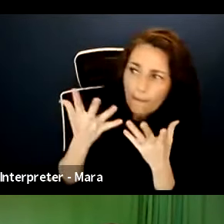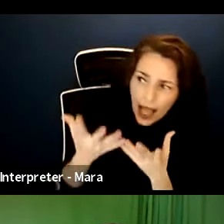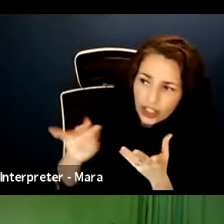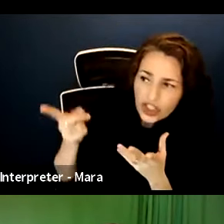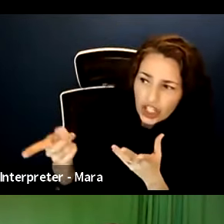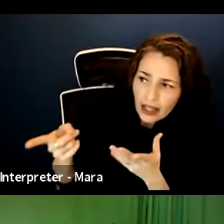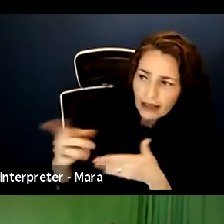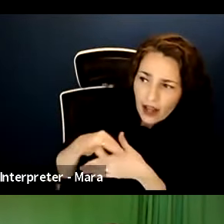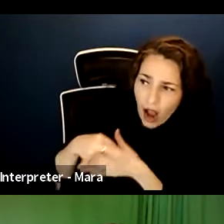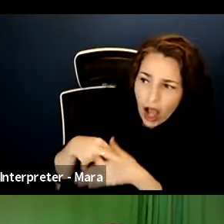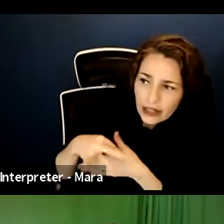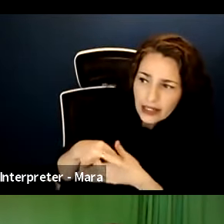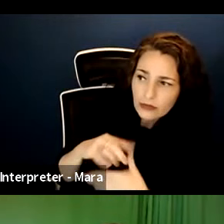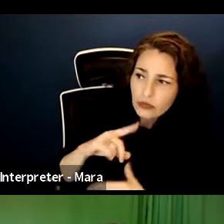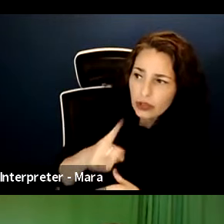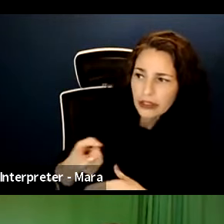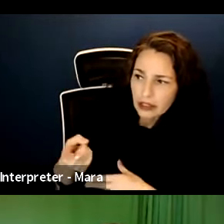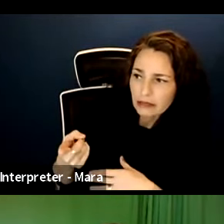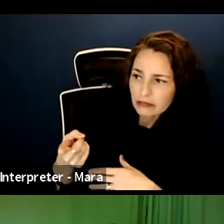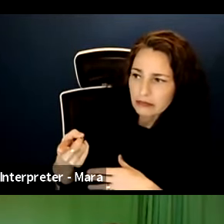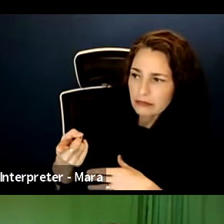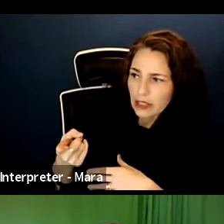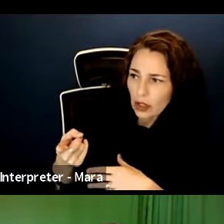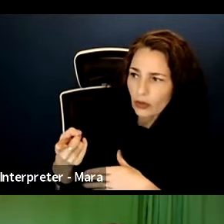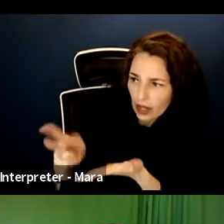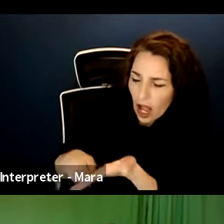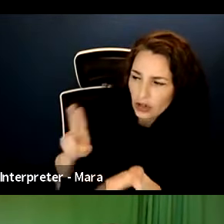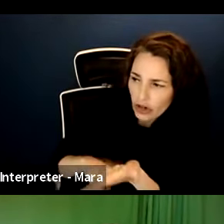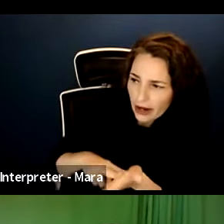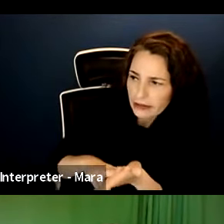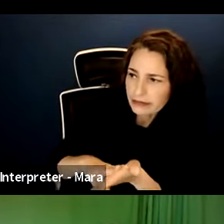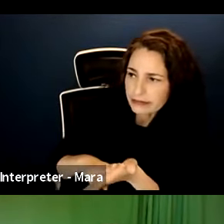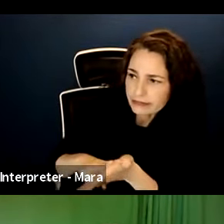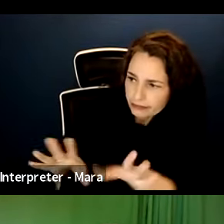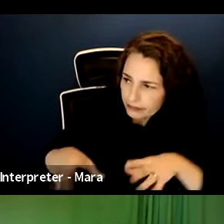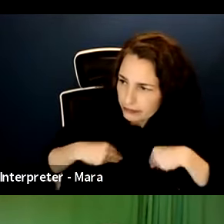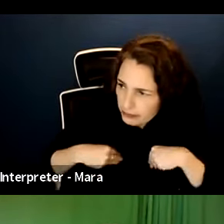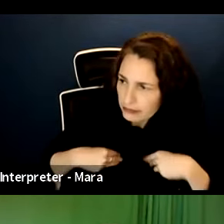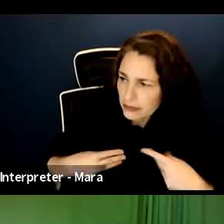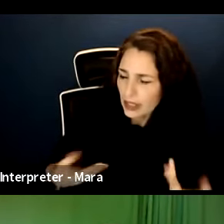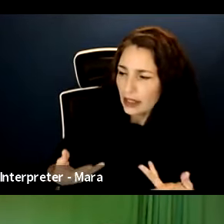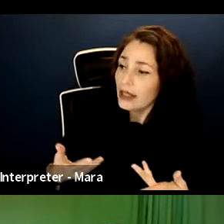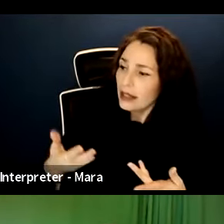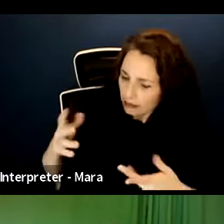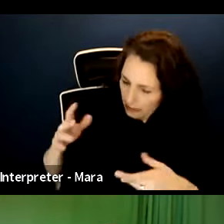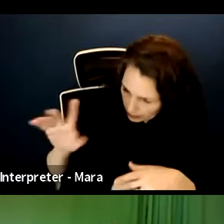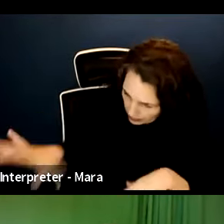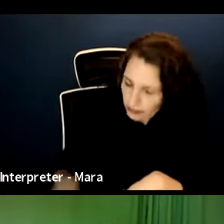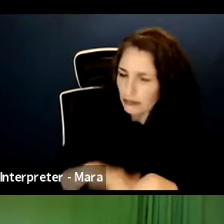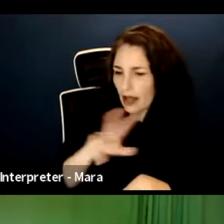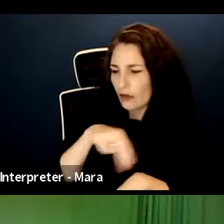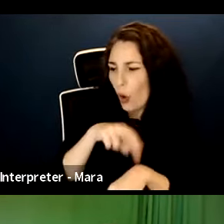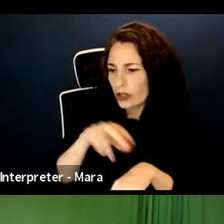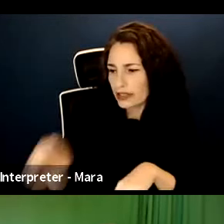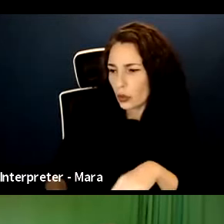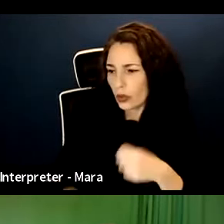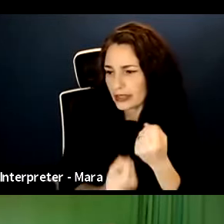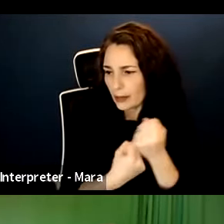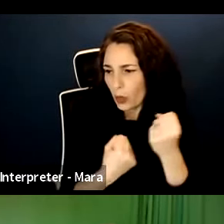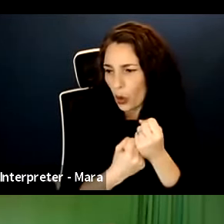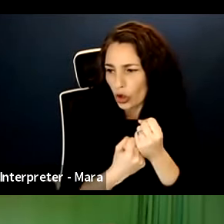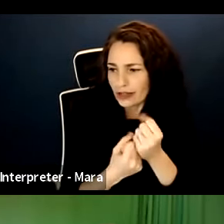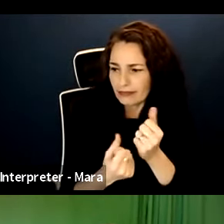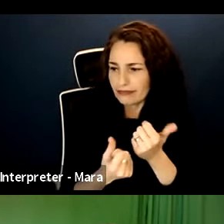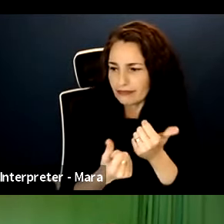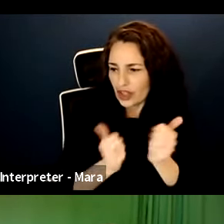content contract brings to the table, not only supporting the artistry of the creators, but also providing a platform or